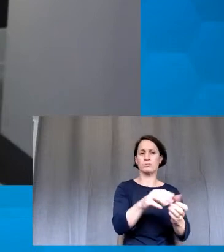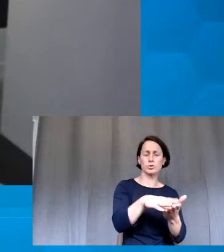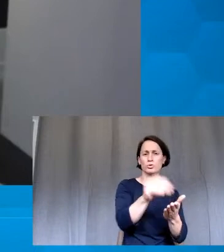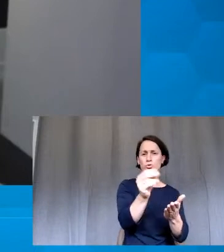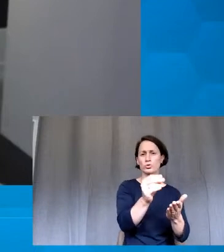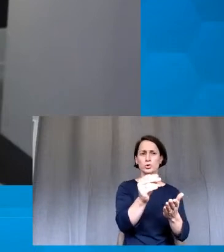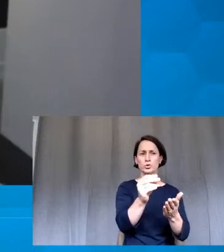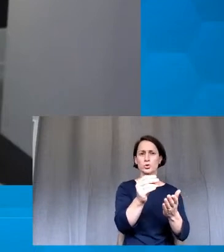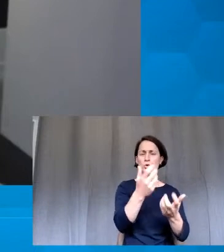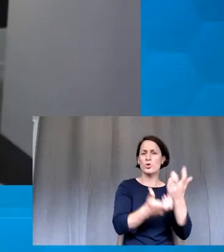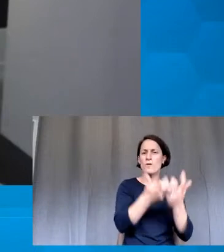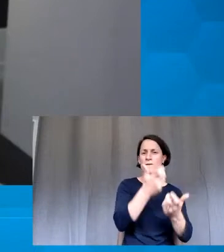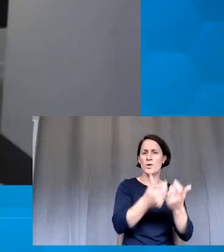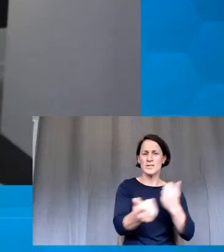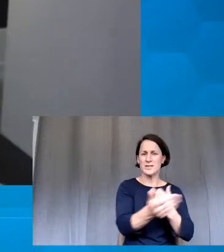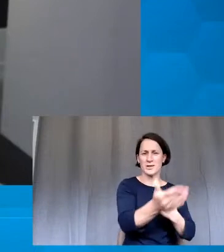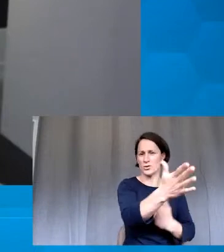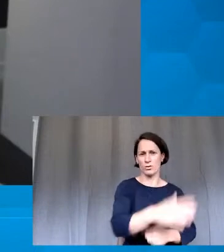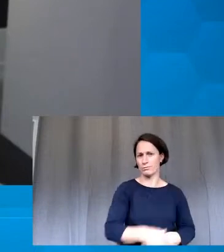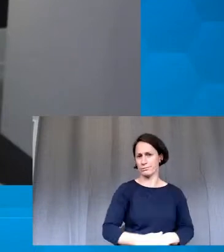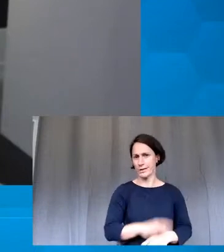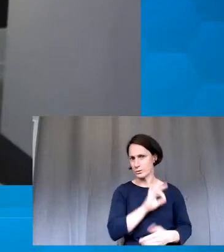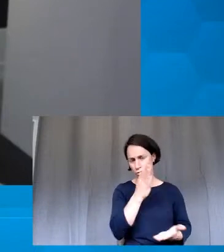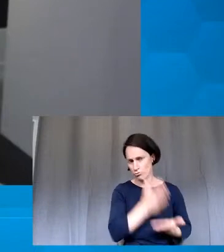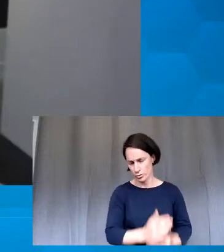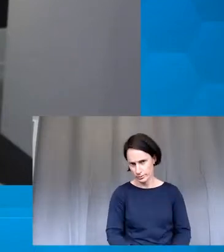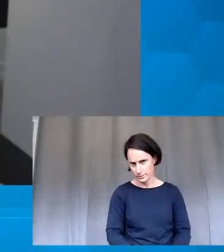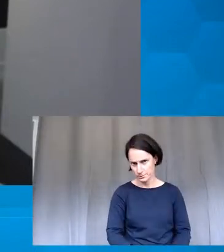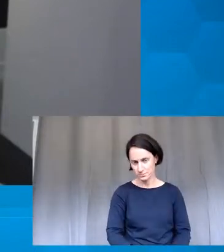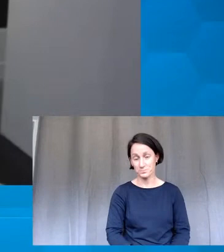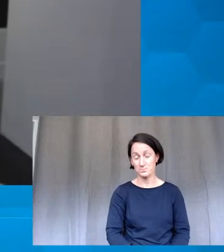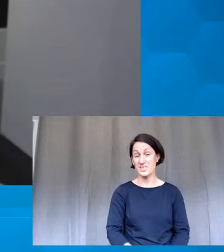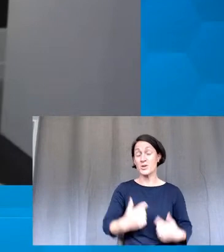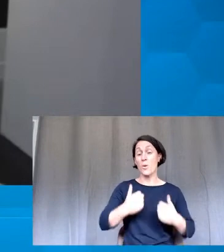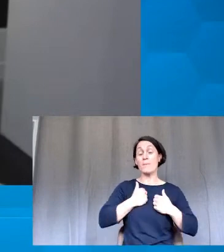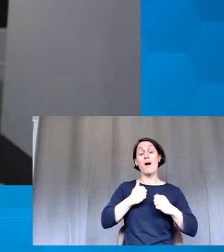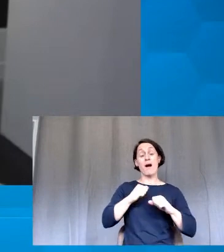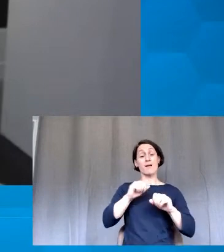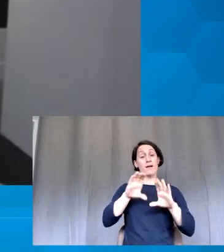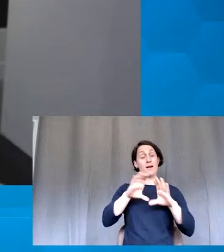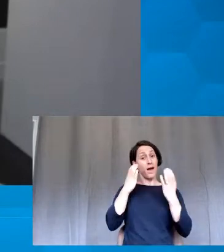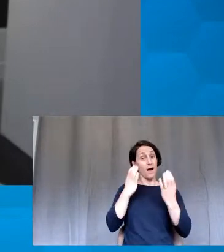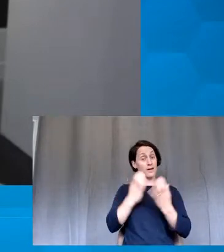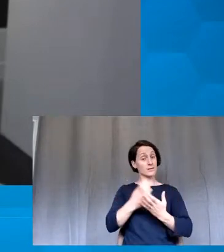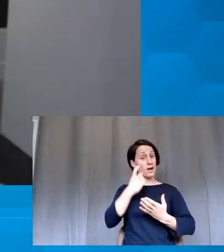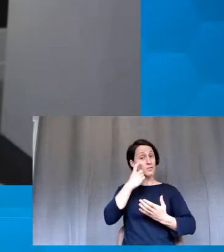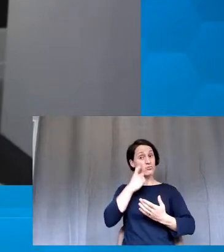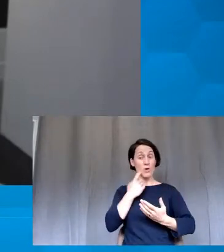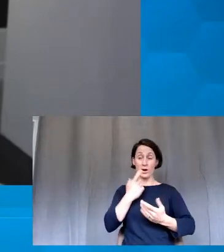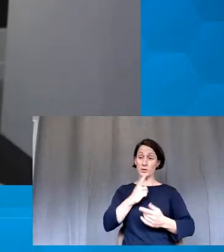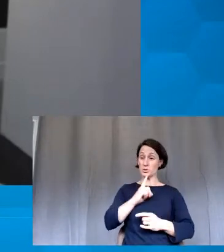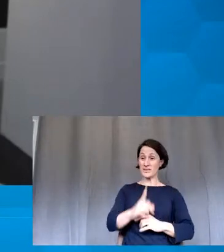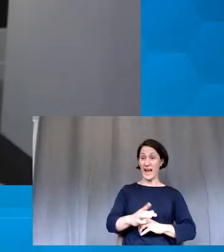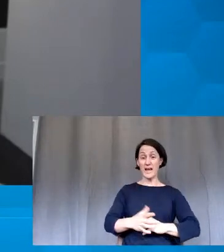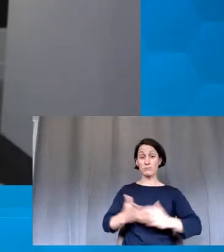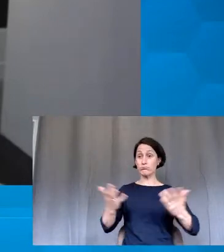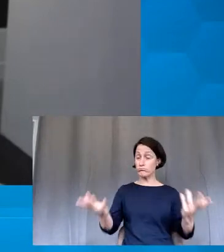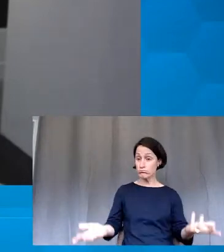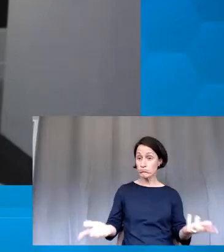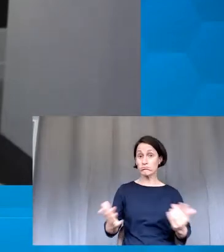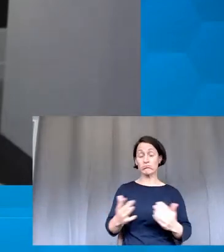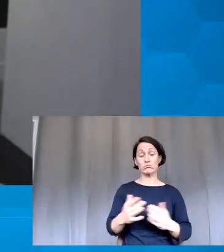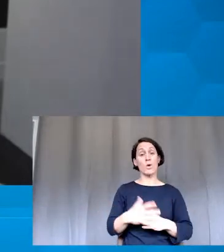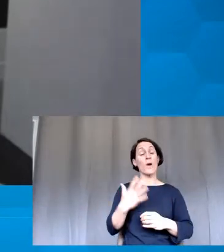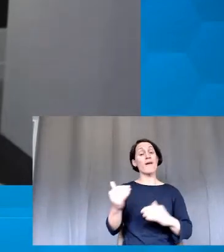so fundamentally untrue. And I try in my class to, I guess, preemptively approach that and bring up equitable learning